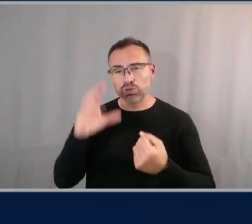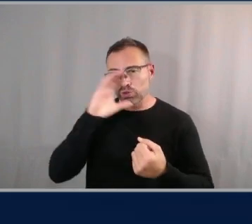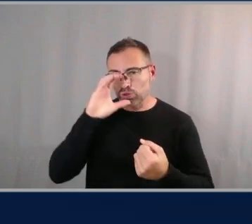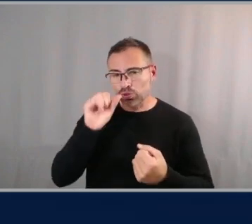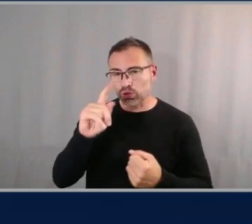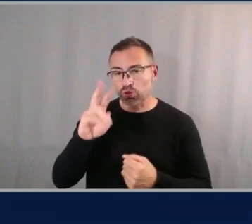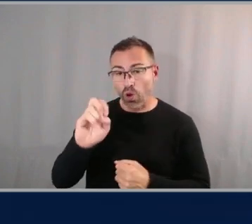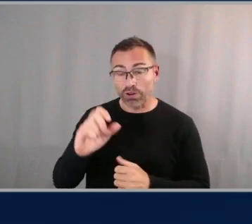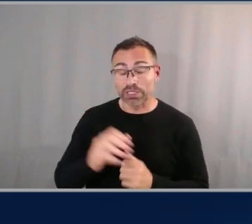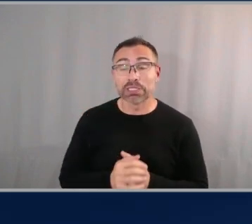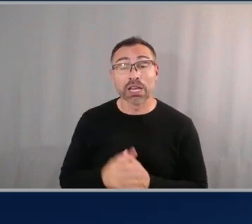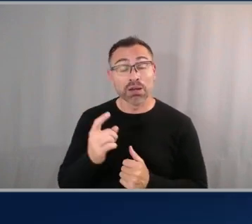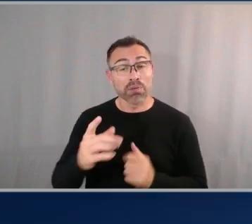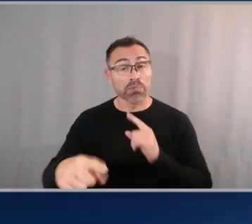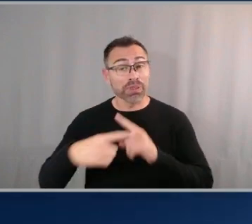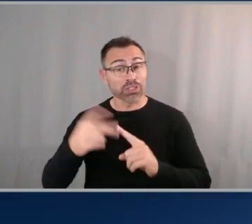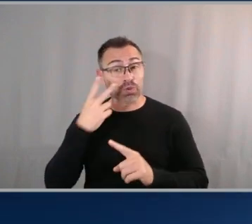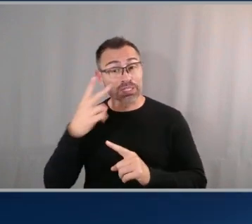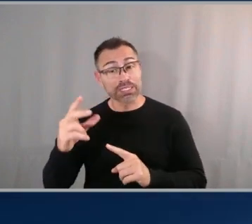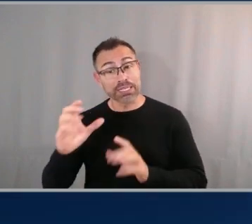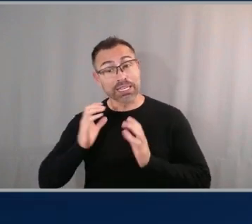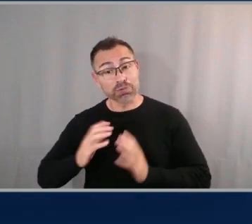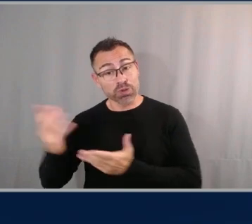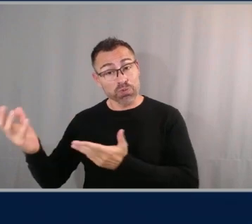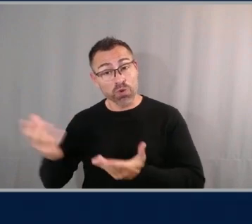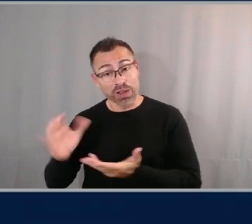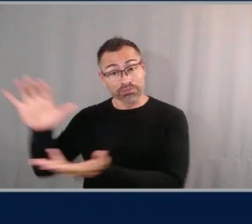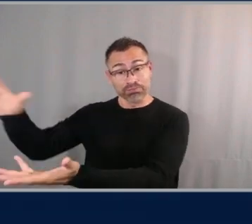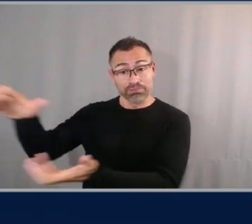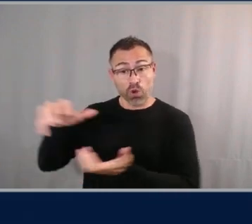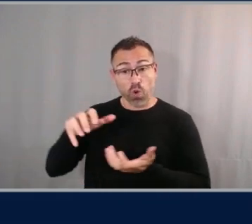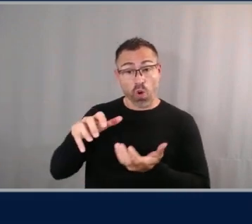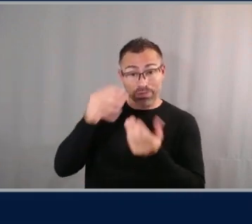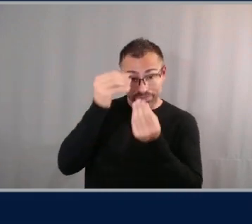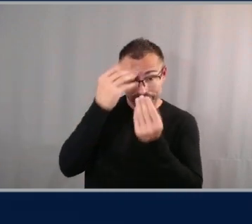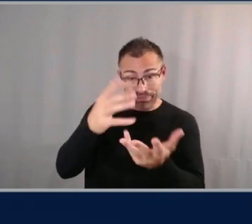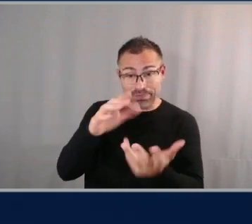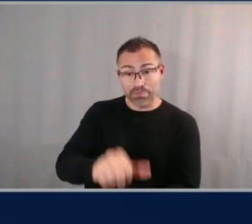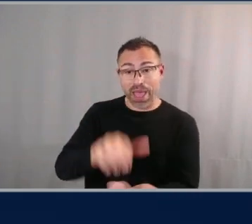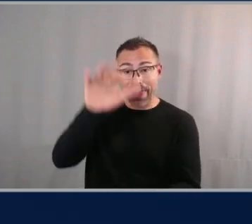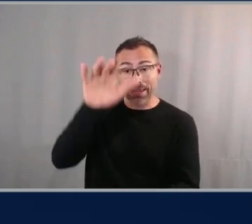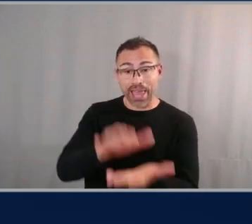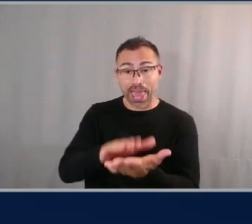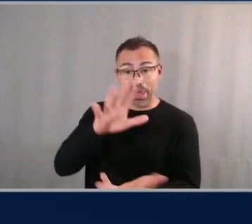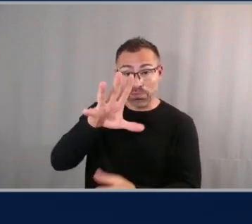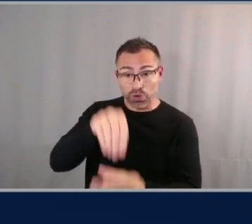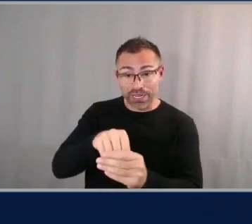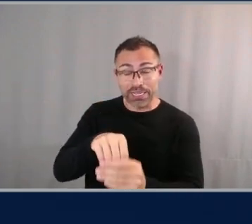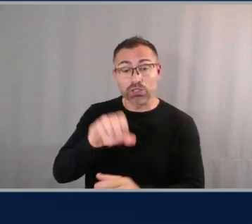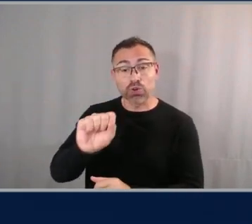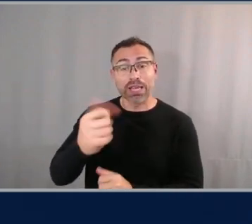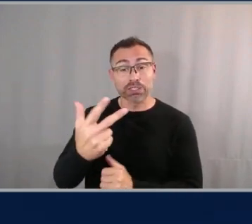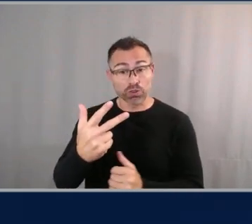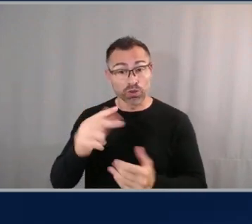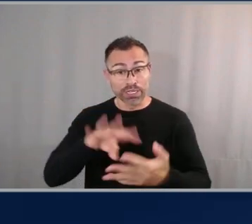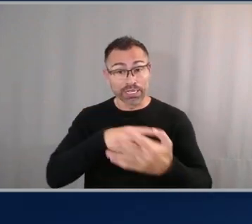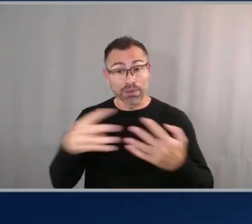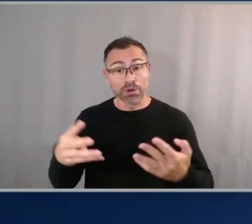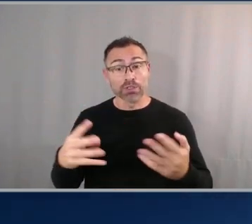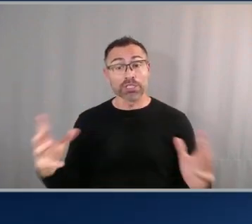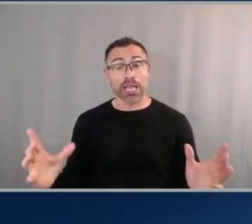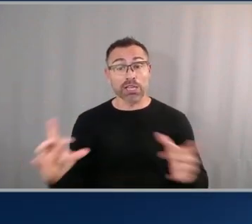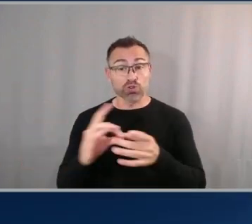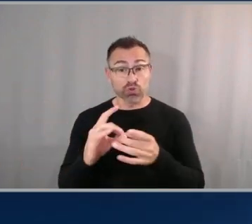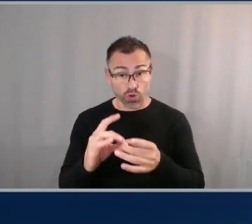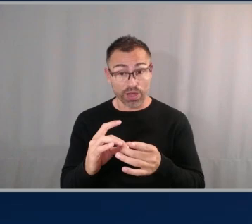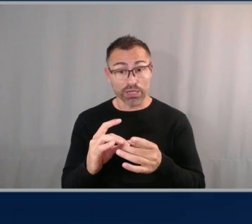metadata into s3 tables we actually have a blog on this where you can bring your own custom metadata into s3 tables and join it against these metadata tables